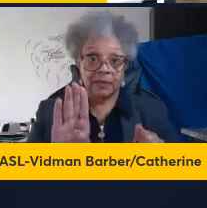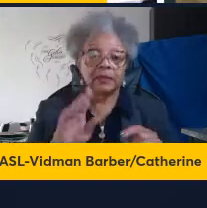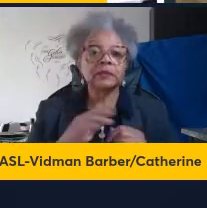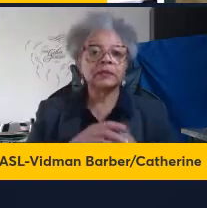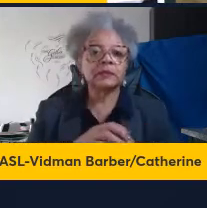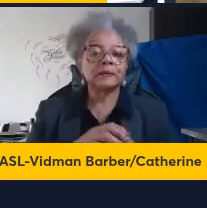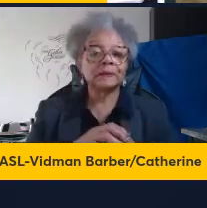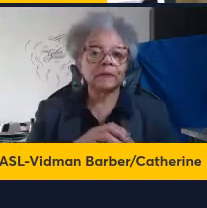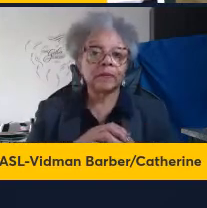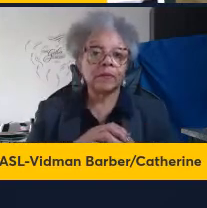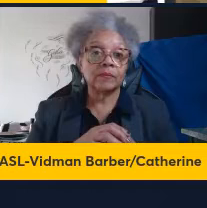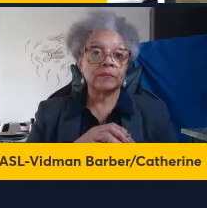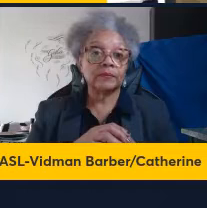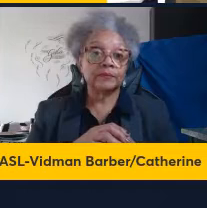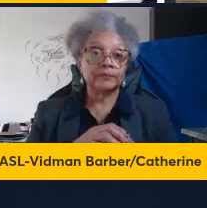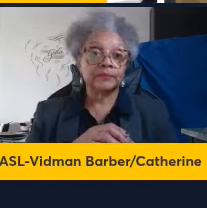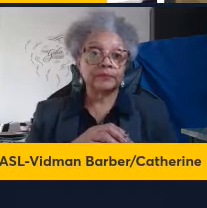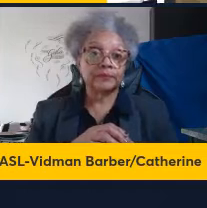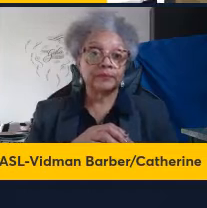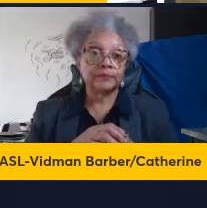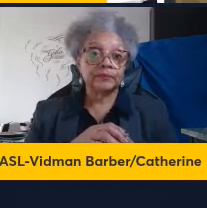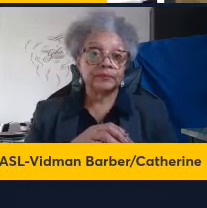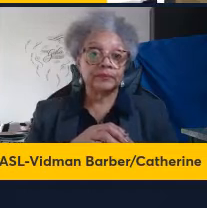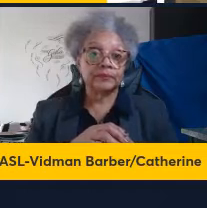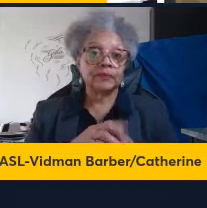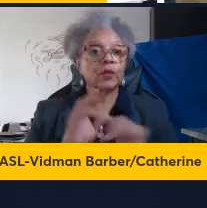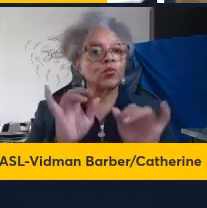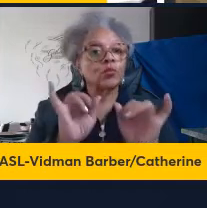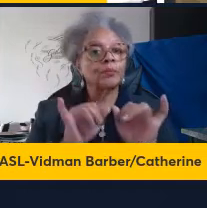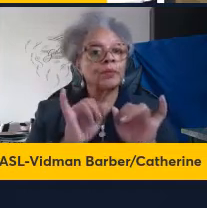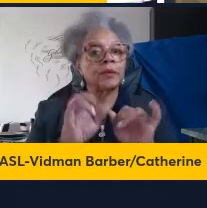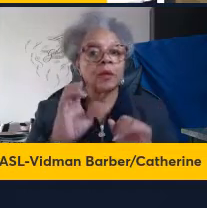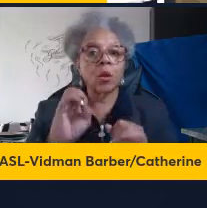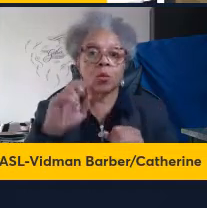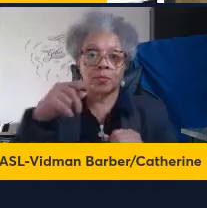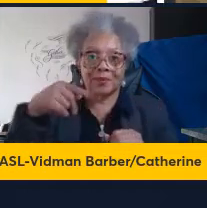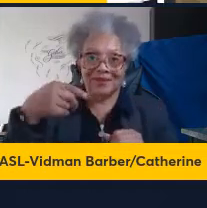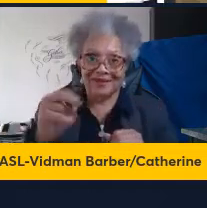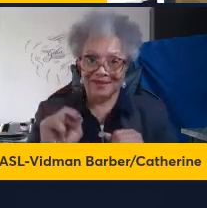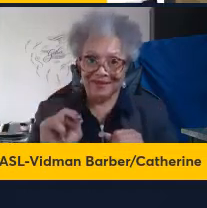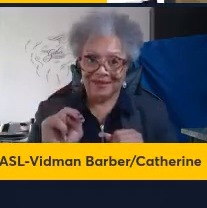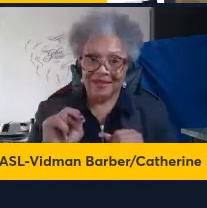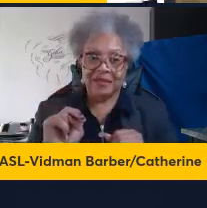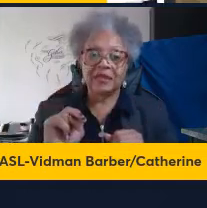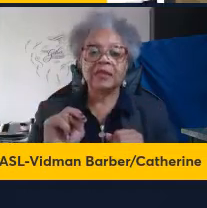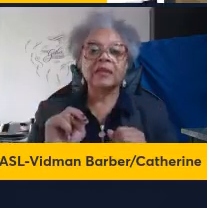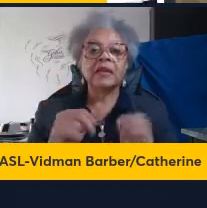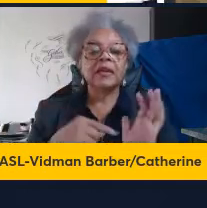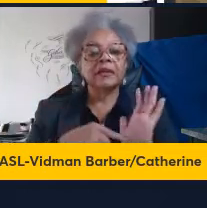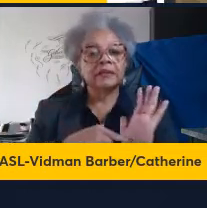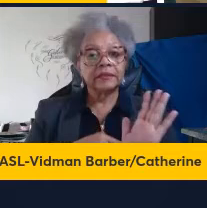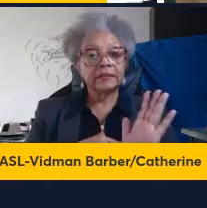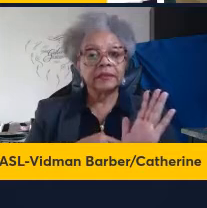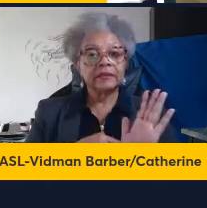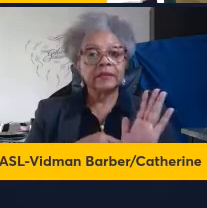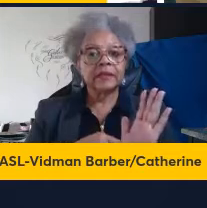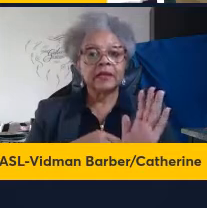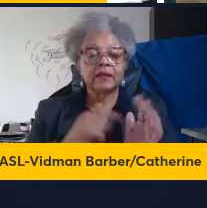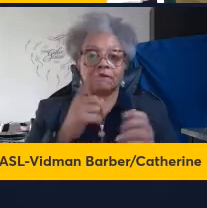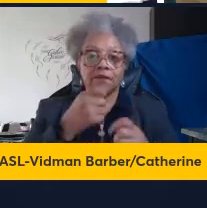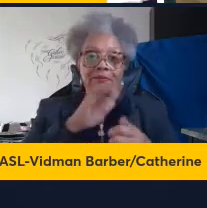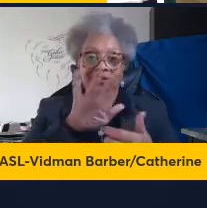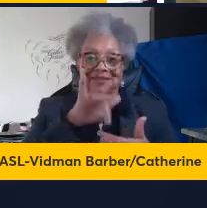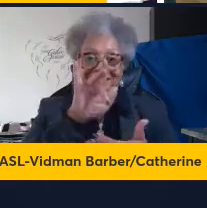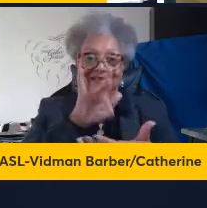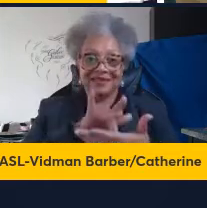determine or we measure the OPN expression at various distances from the center of